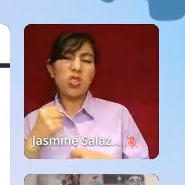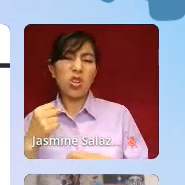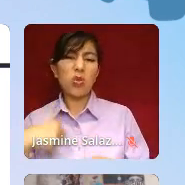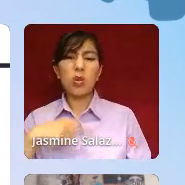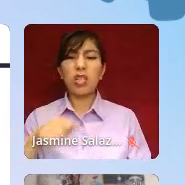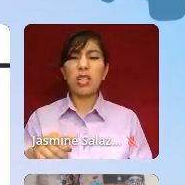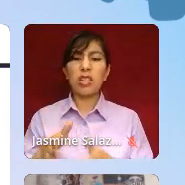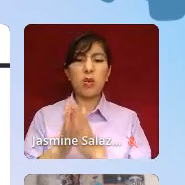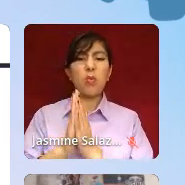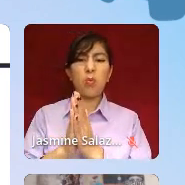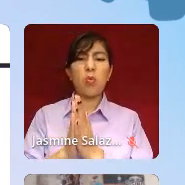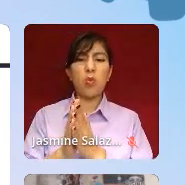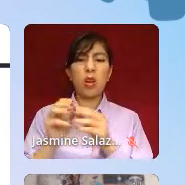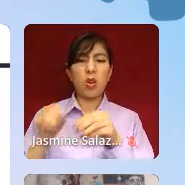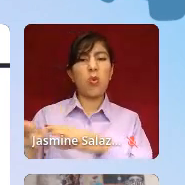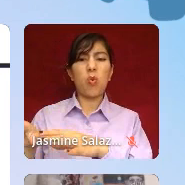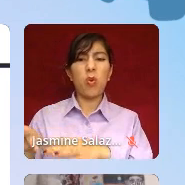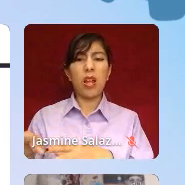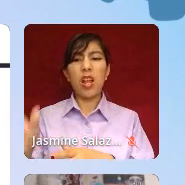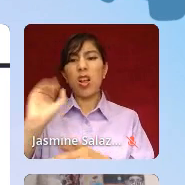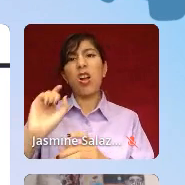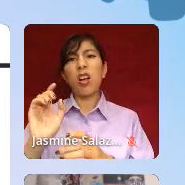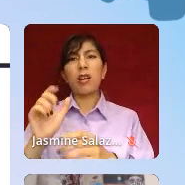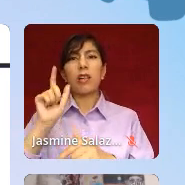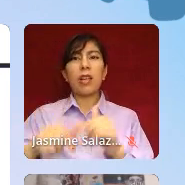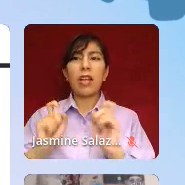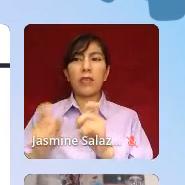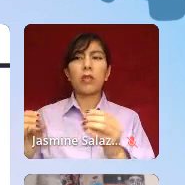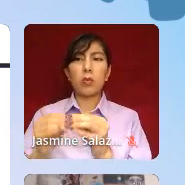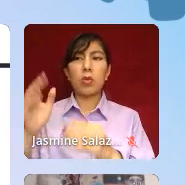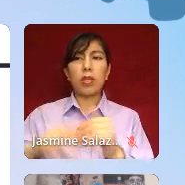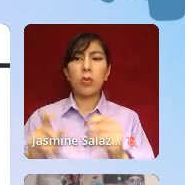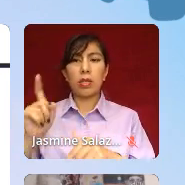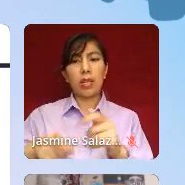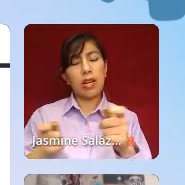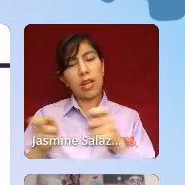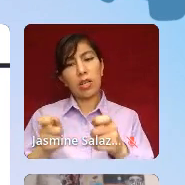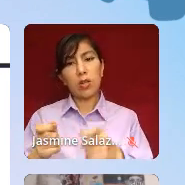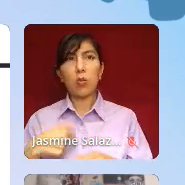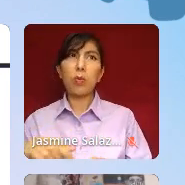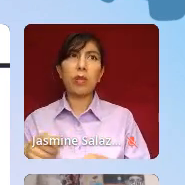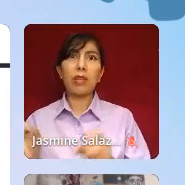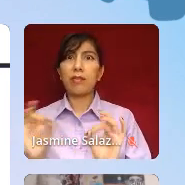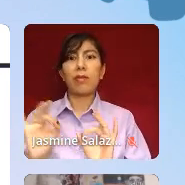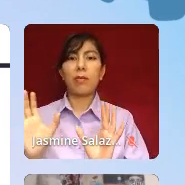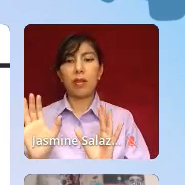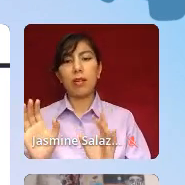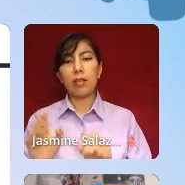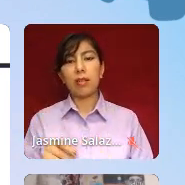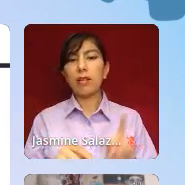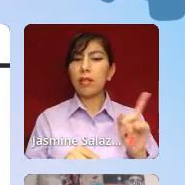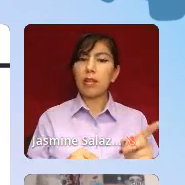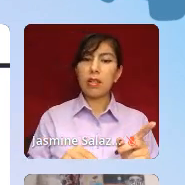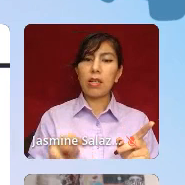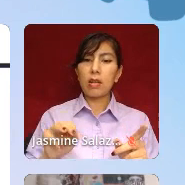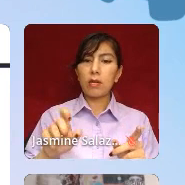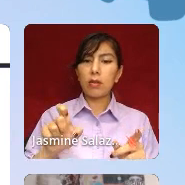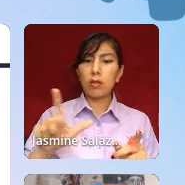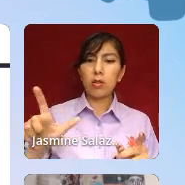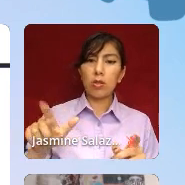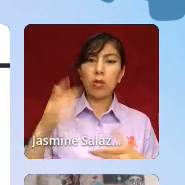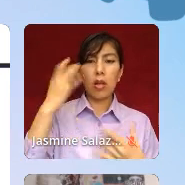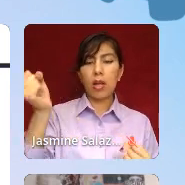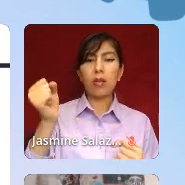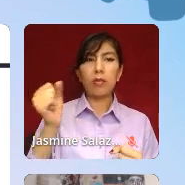pray it away. God won't give you more than you can handle. You're being dramatic. Kevin didn't even hear the word mental health until he was 19